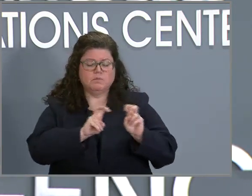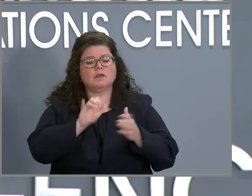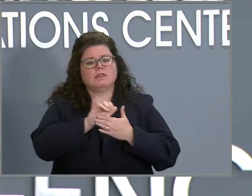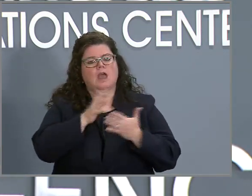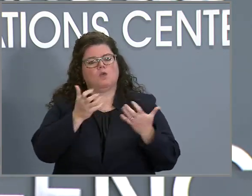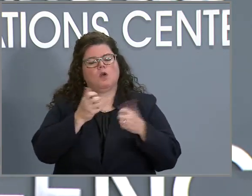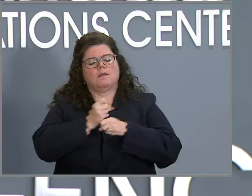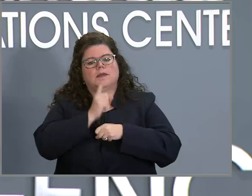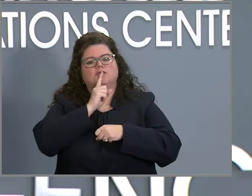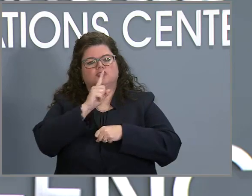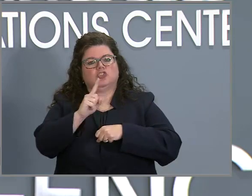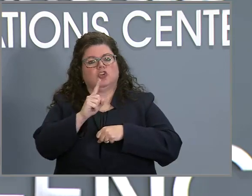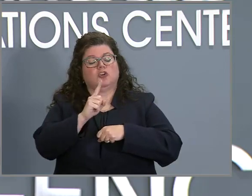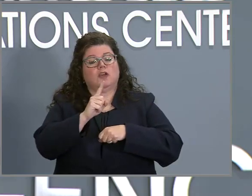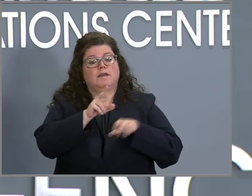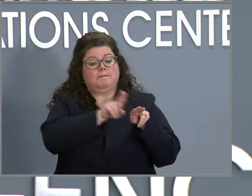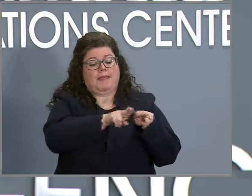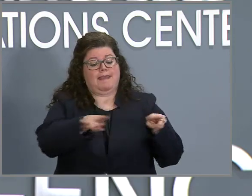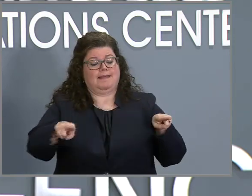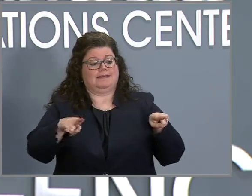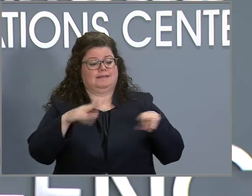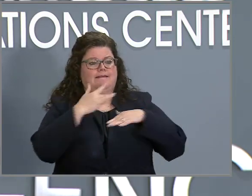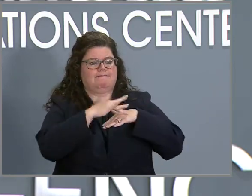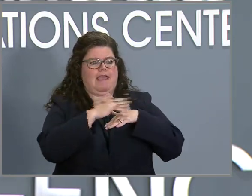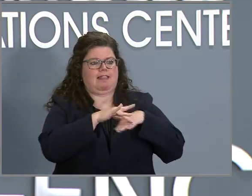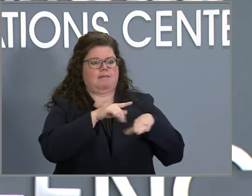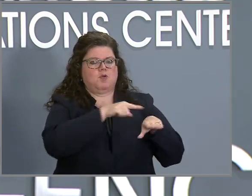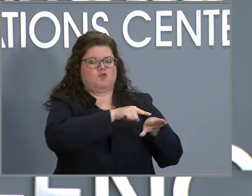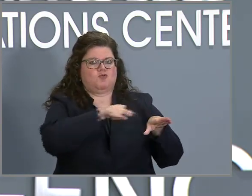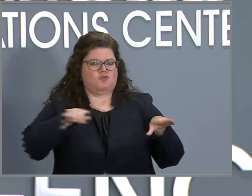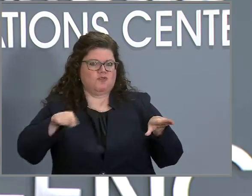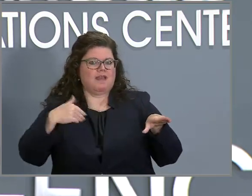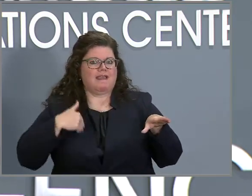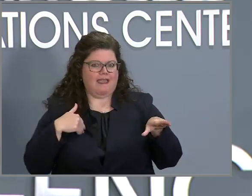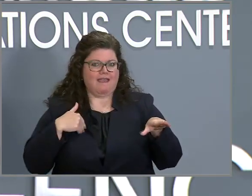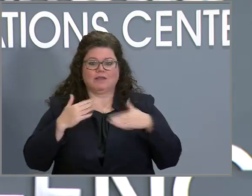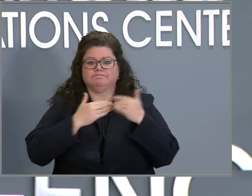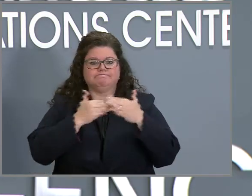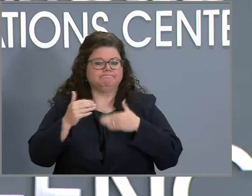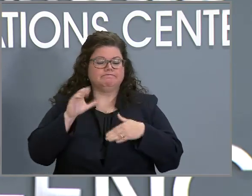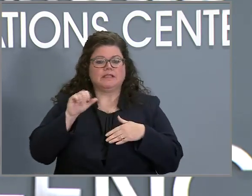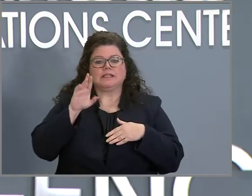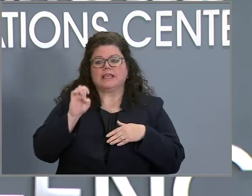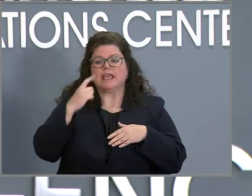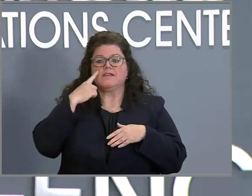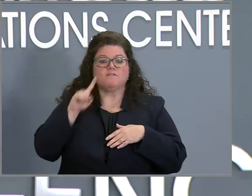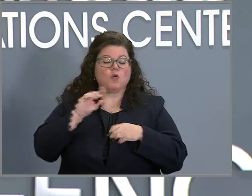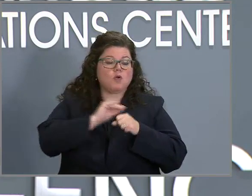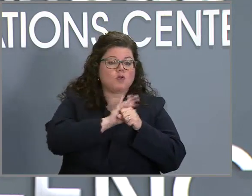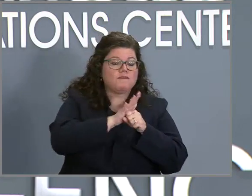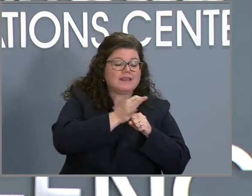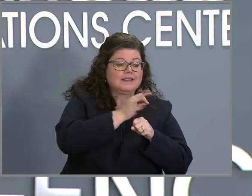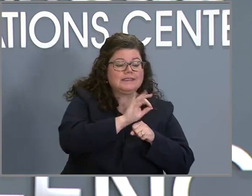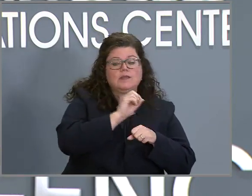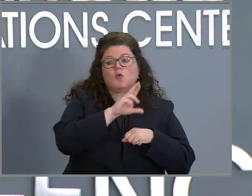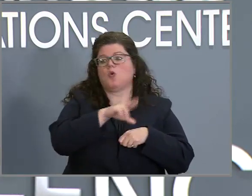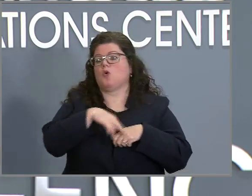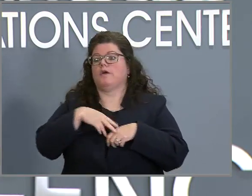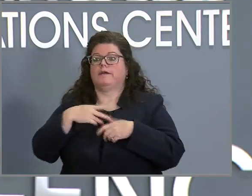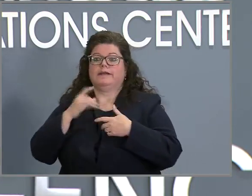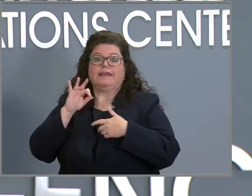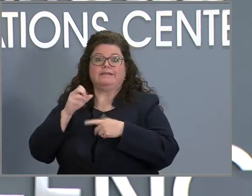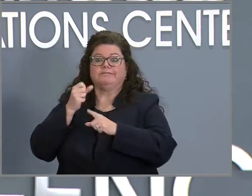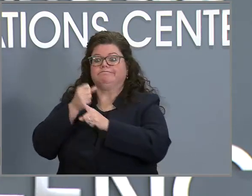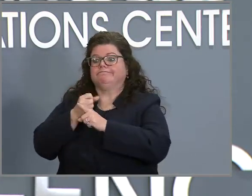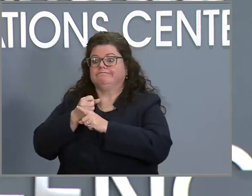to make sure our hospitals are available for individuals to get care, whether that's care for the, for COVID-19 infection or it's care for